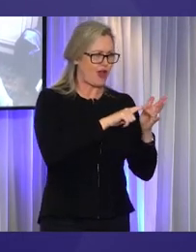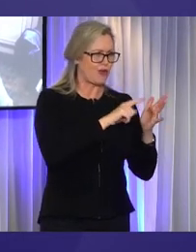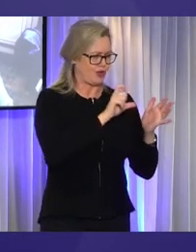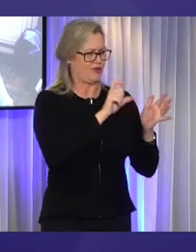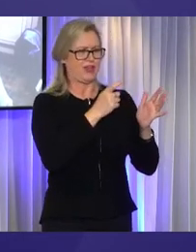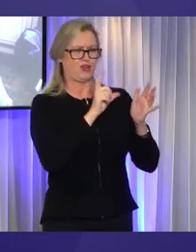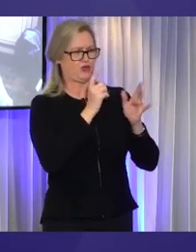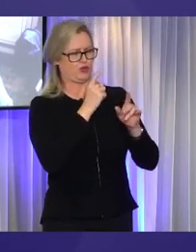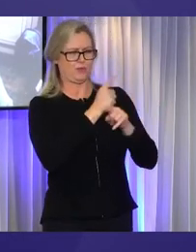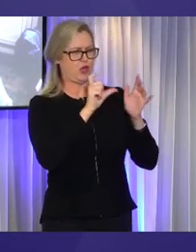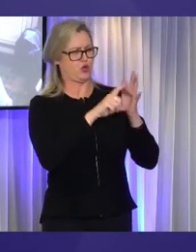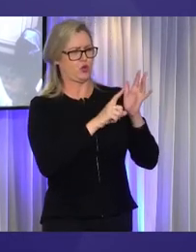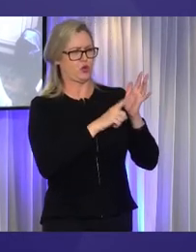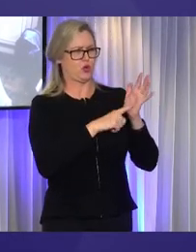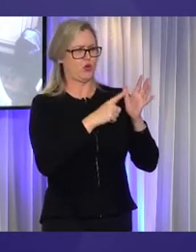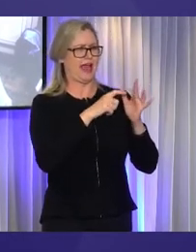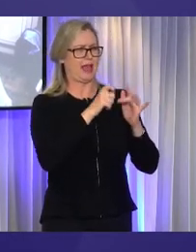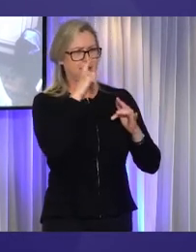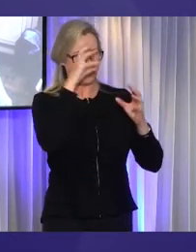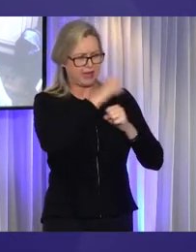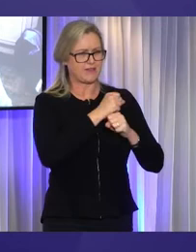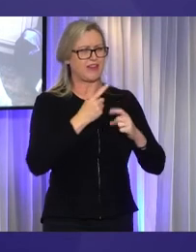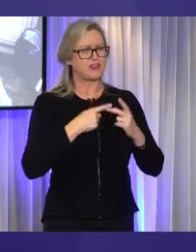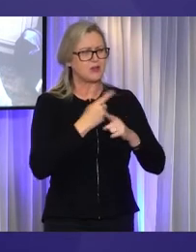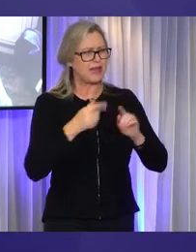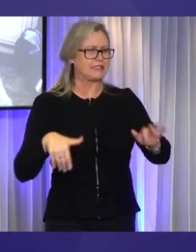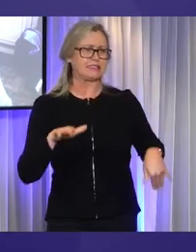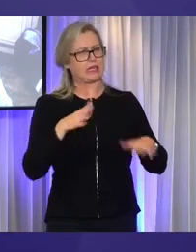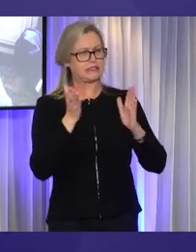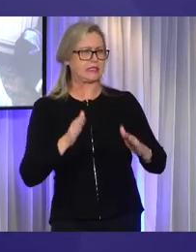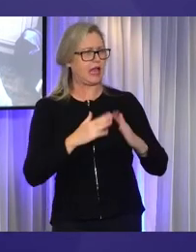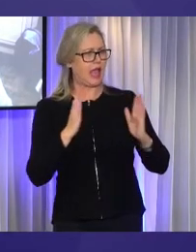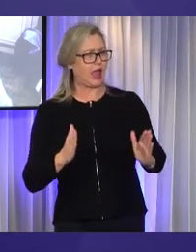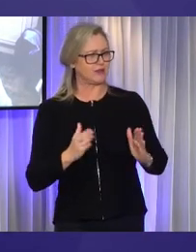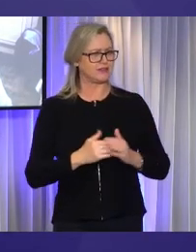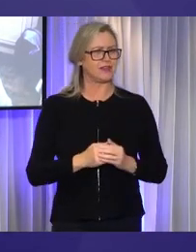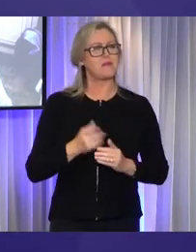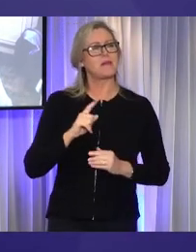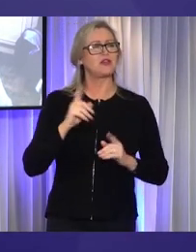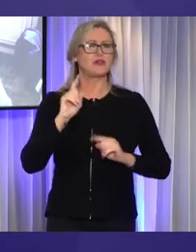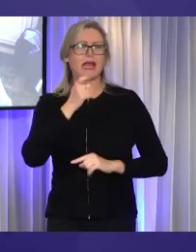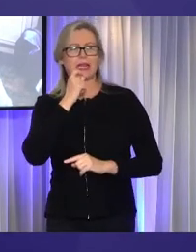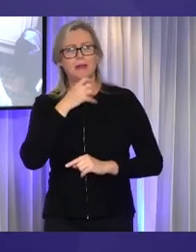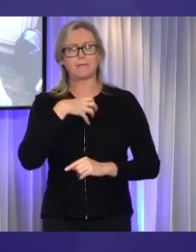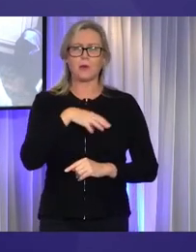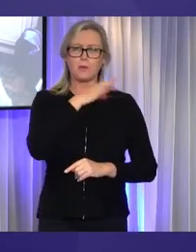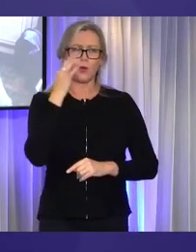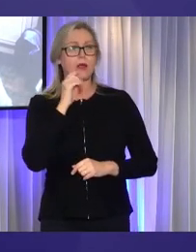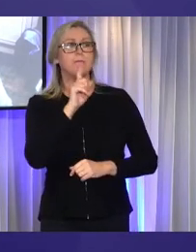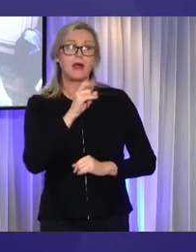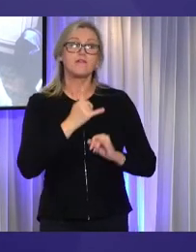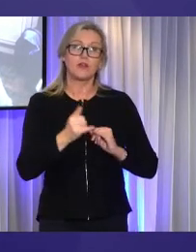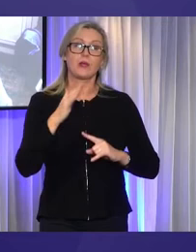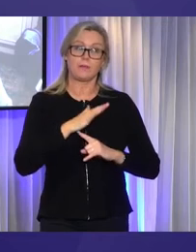sexy back in house design. In some ways, this area may be slightly more benign, but it is undeniably important.